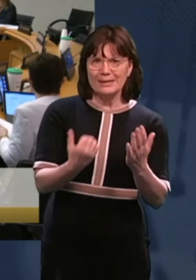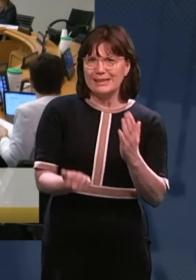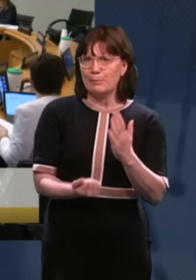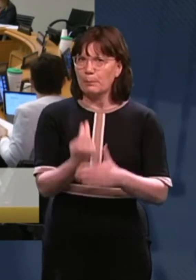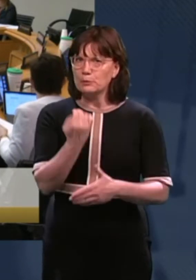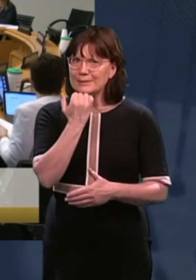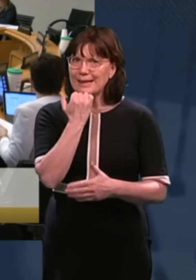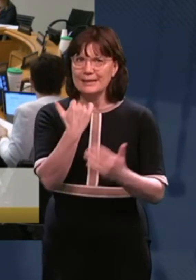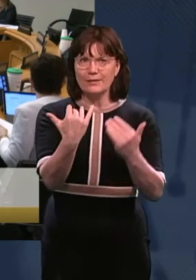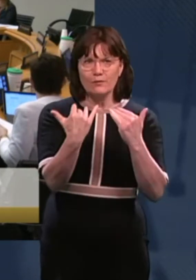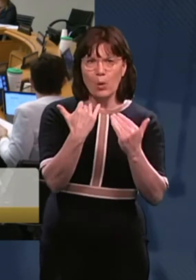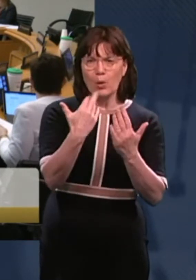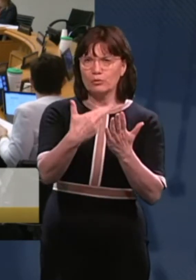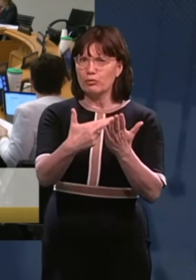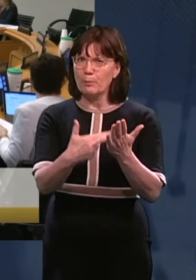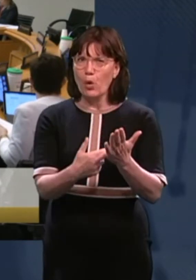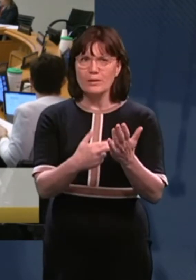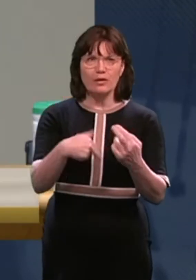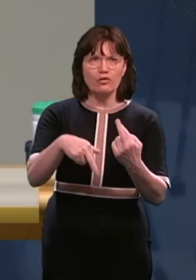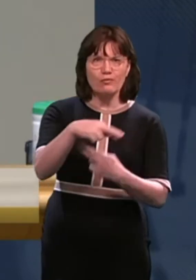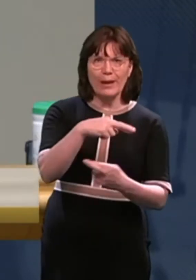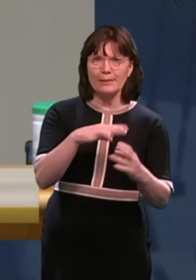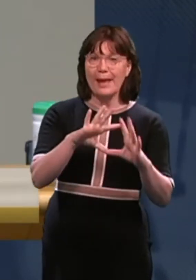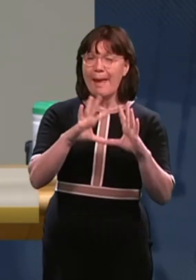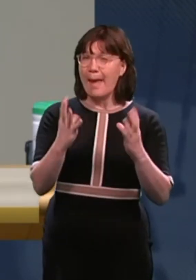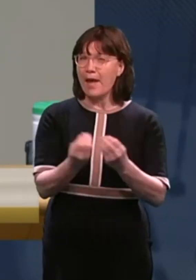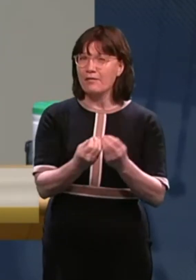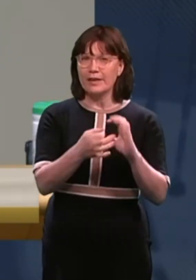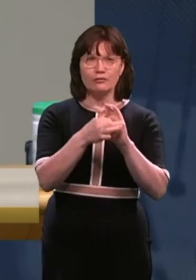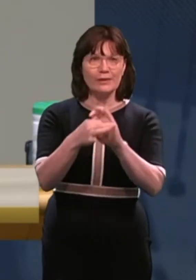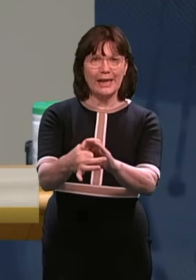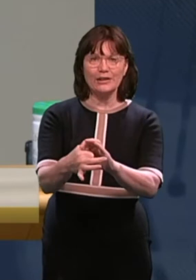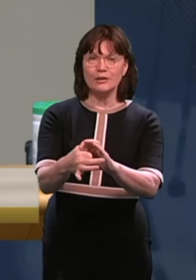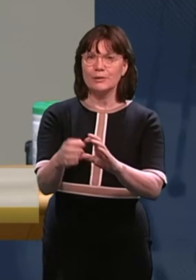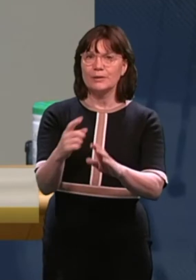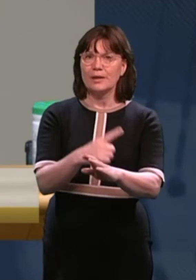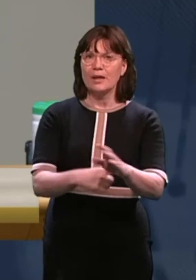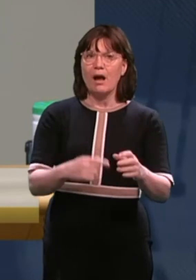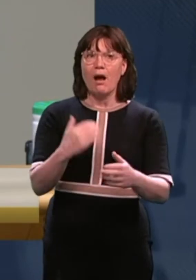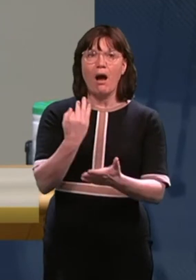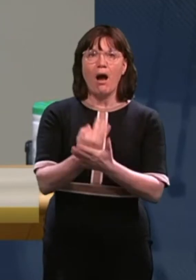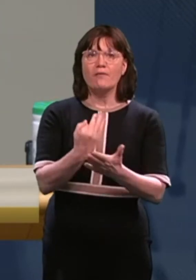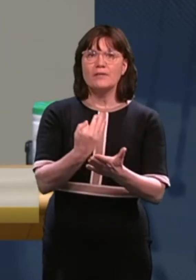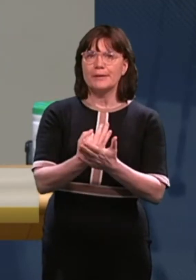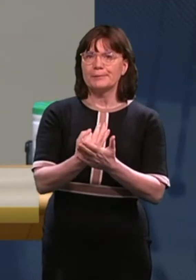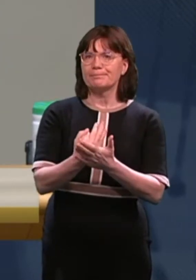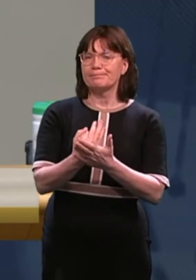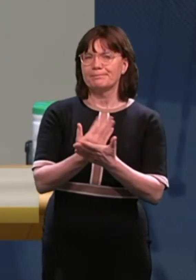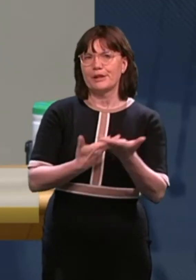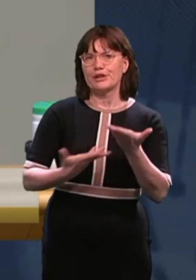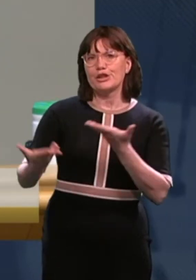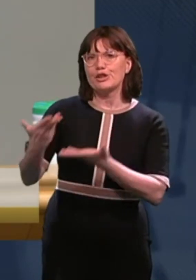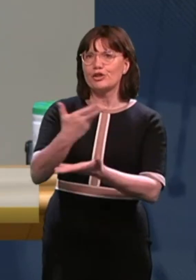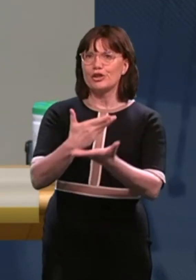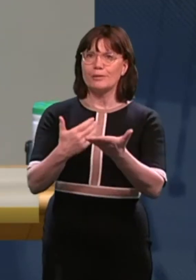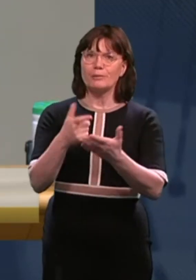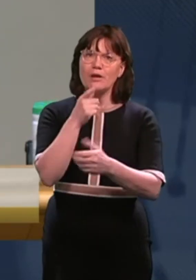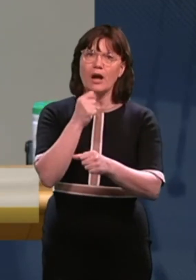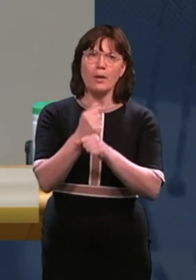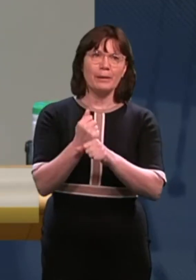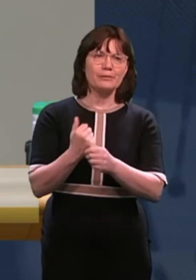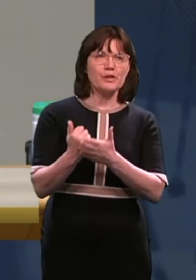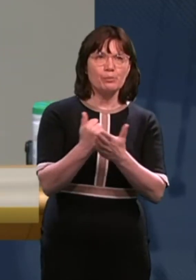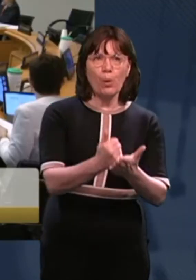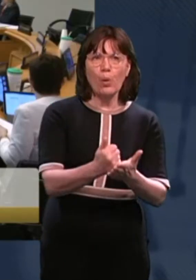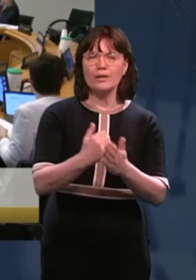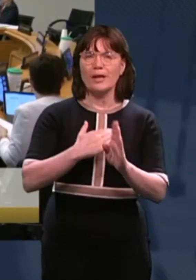all of these things in relation to disability. I think so often the rhetoric is kind of support and progress and numbers